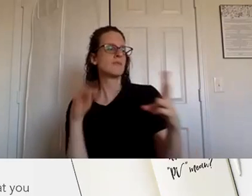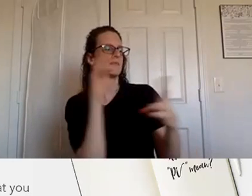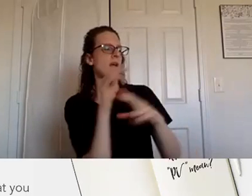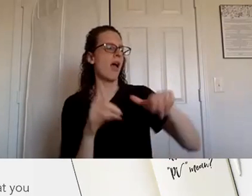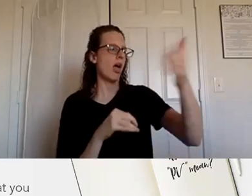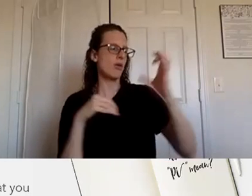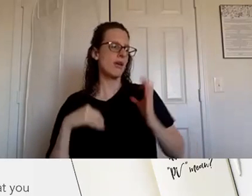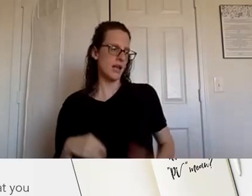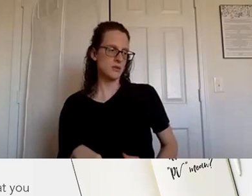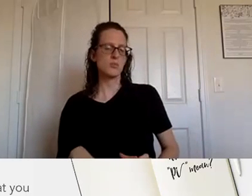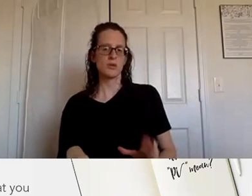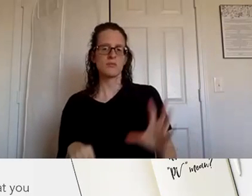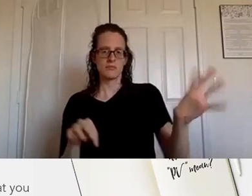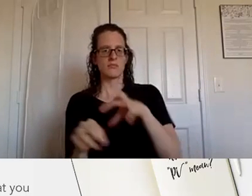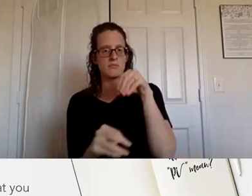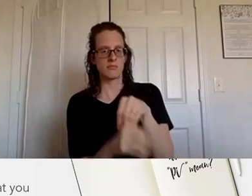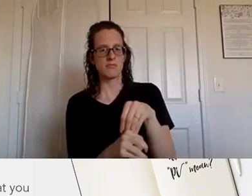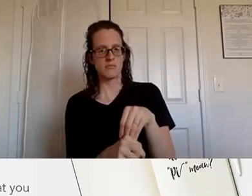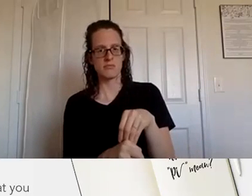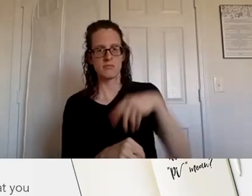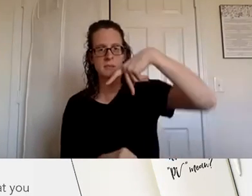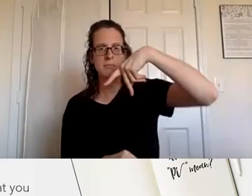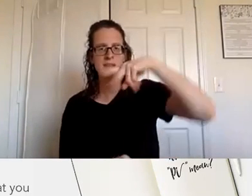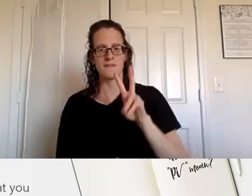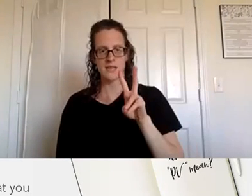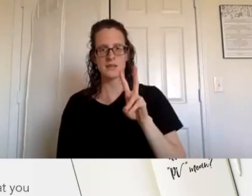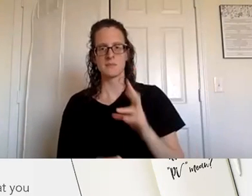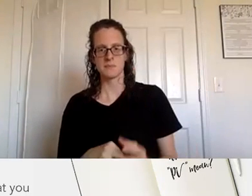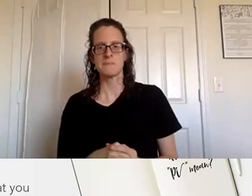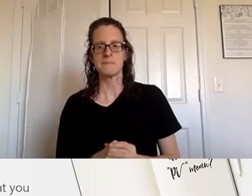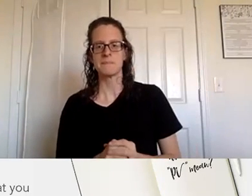um that's your pv i'm sorry i don't think i said pv